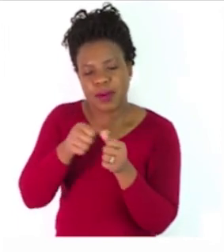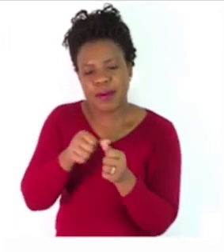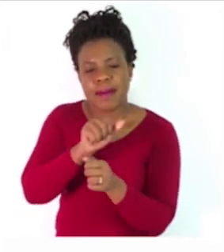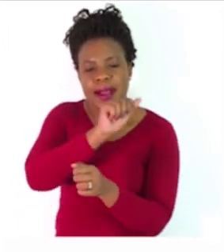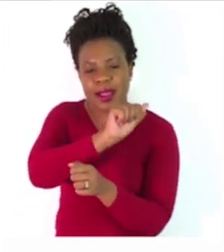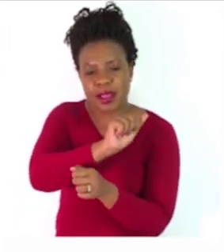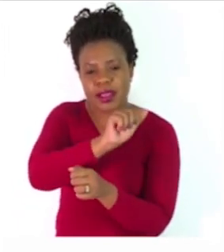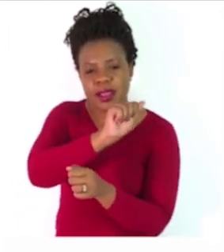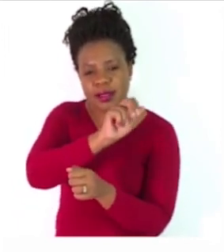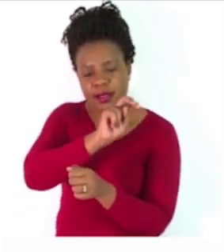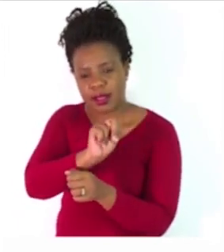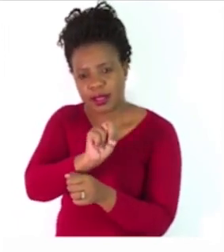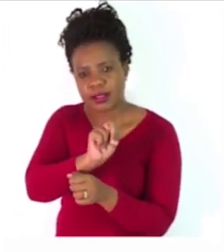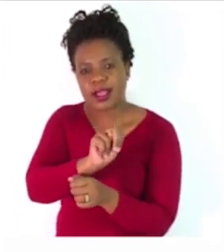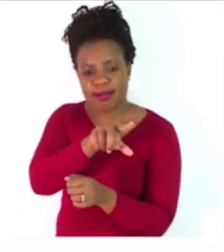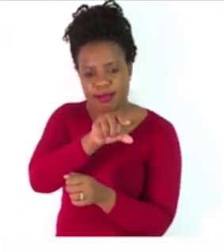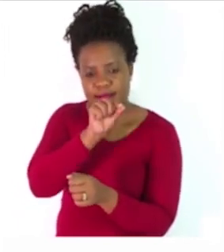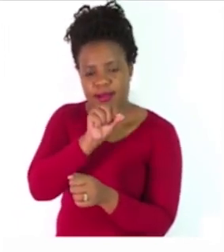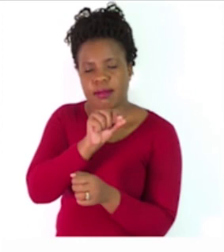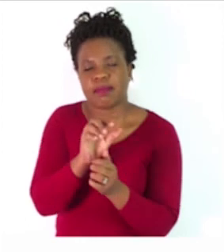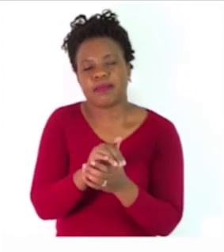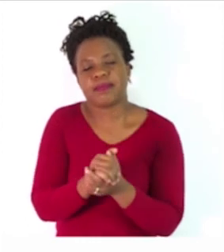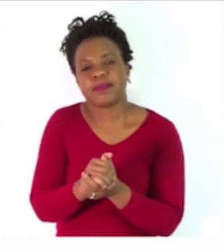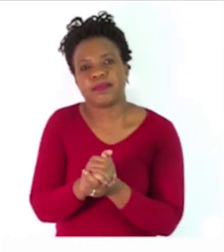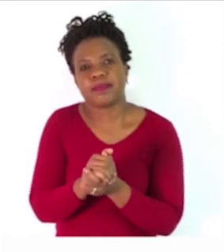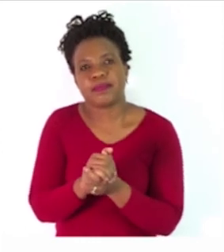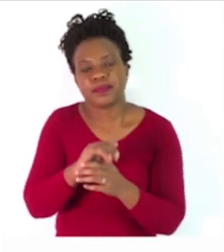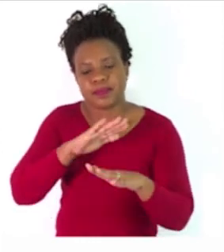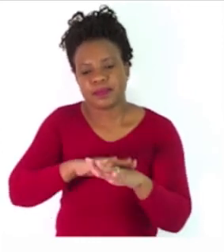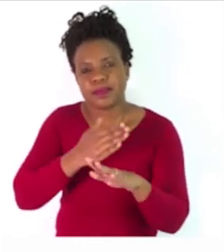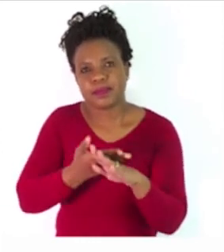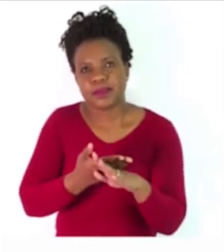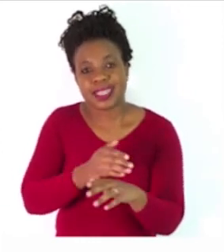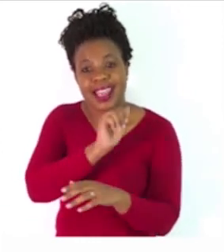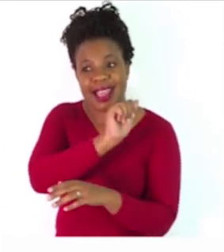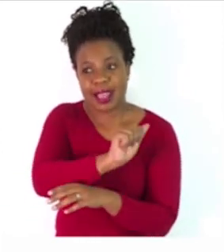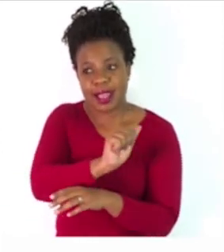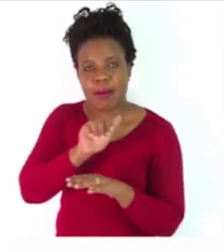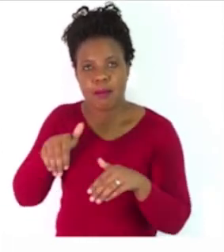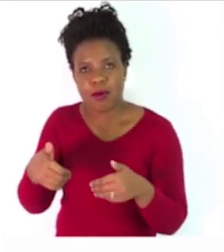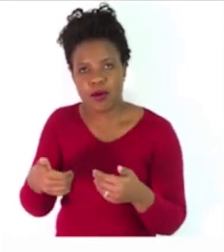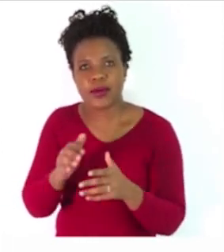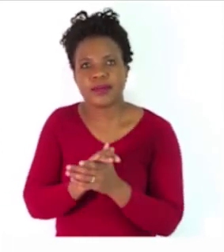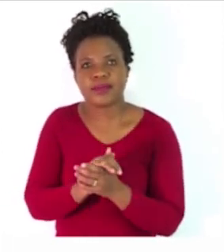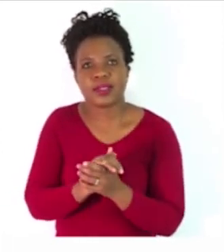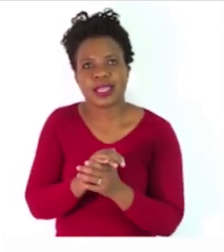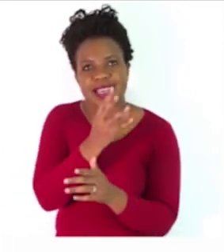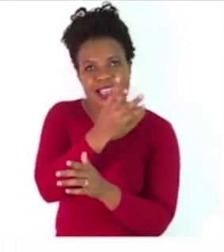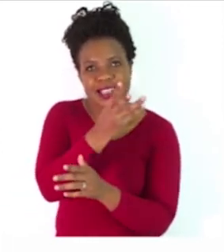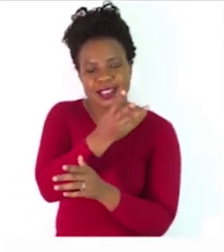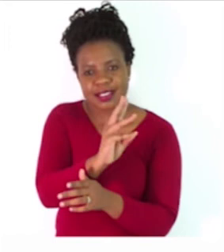have a definite article, the, e.g., a boy, six trees,